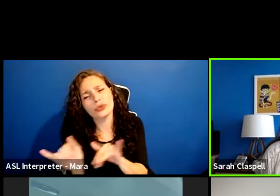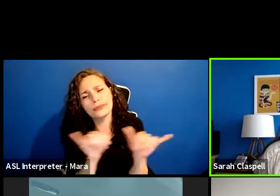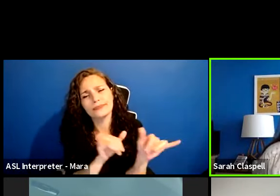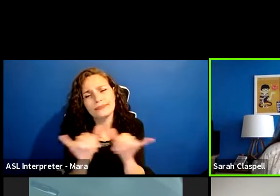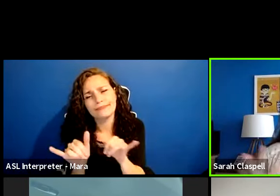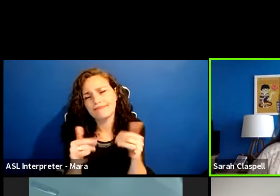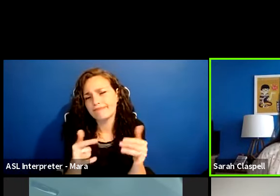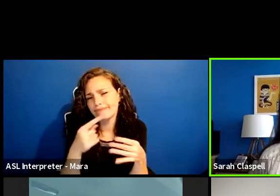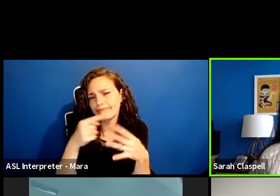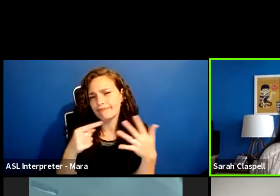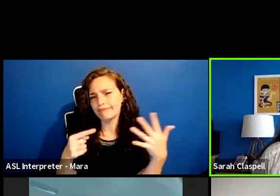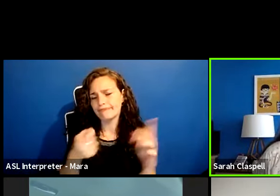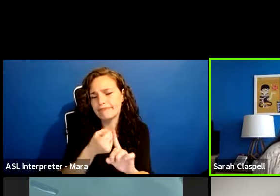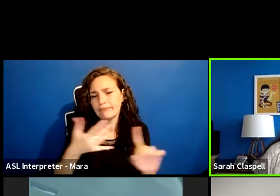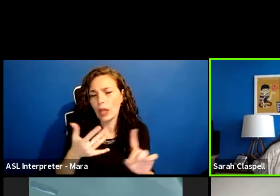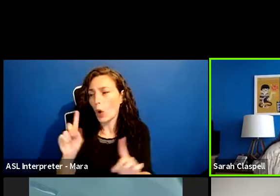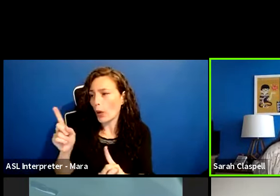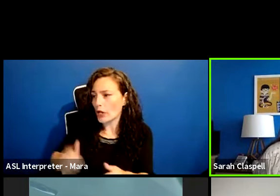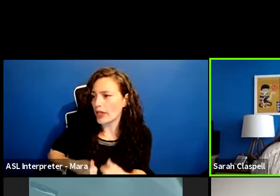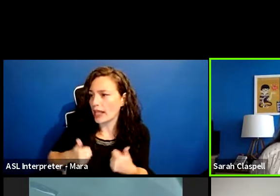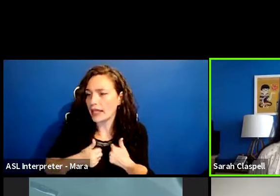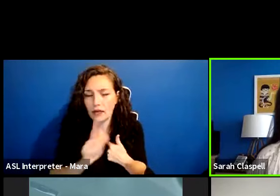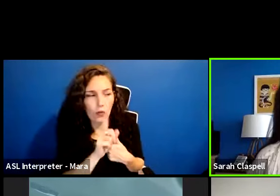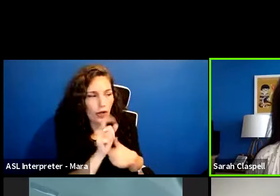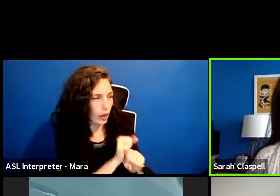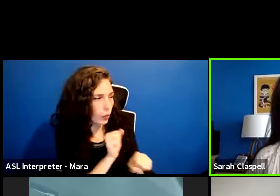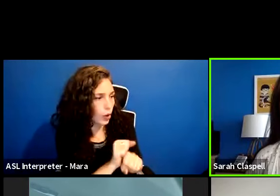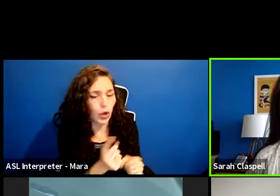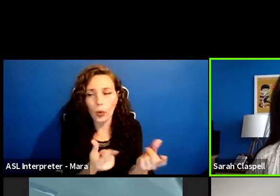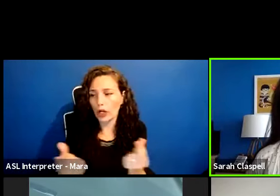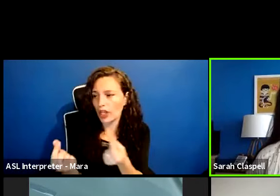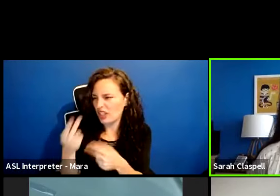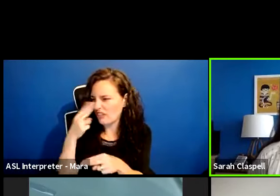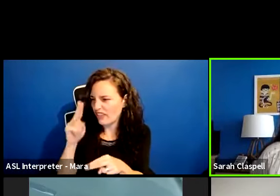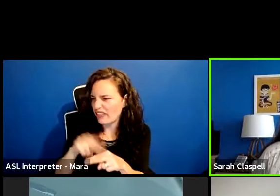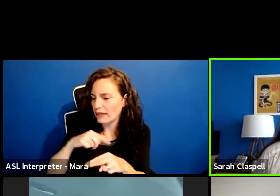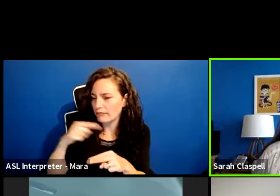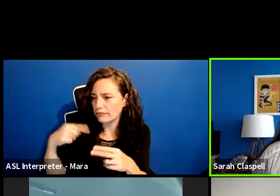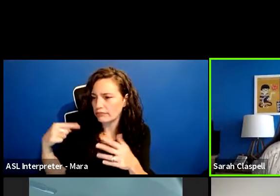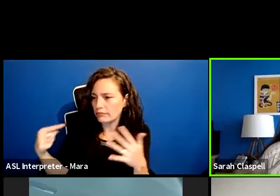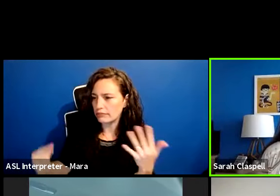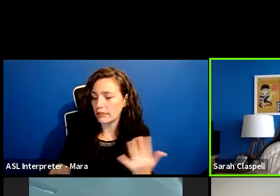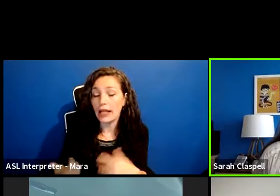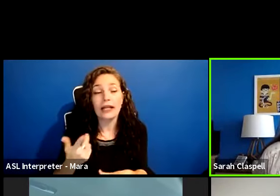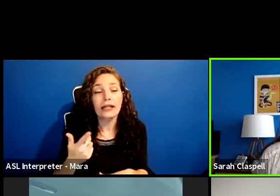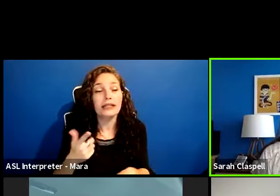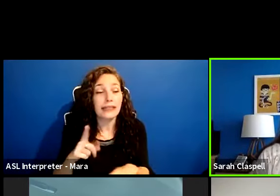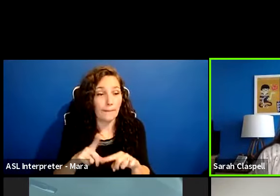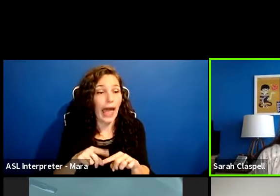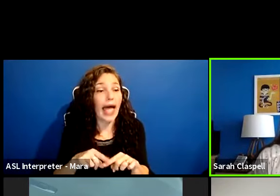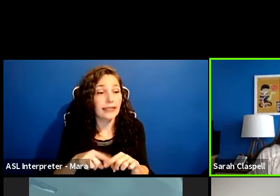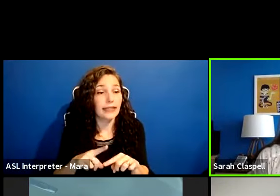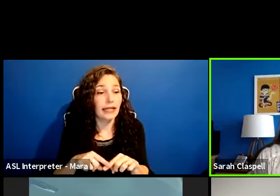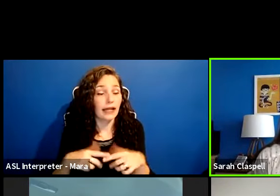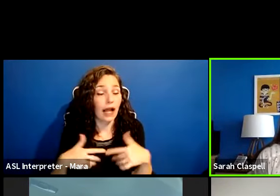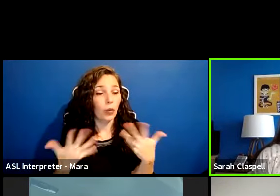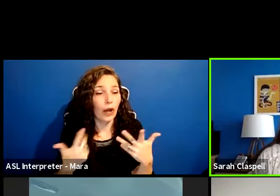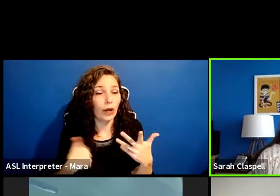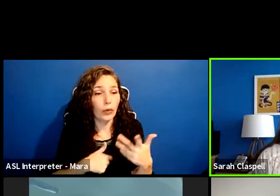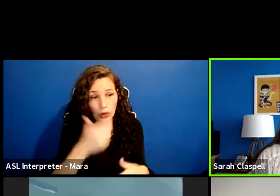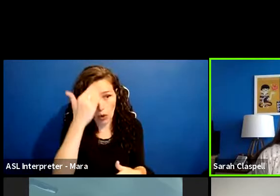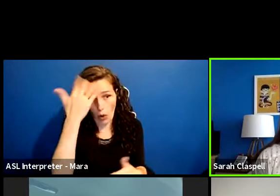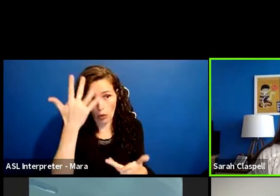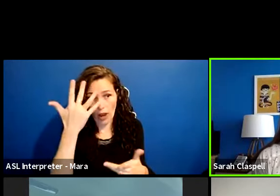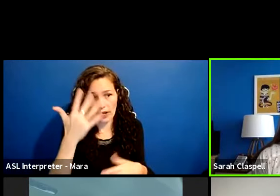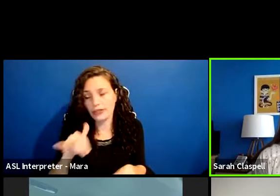person? Where do they live? Where do they work? What do they do for fun? Based off of, uh, what we know. So